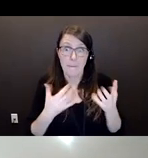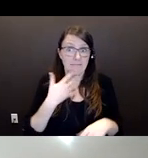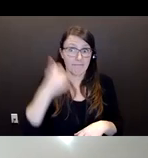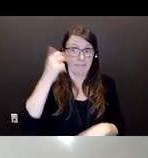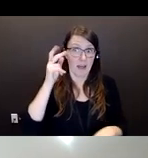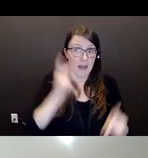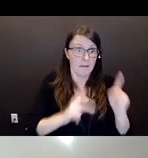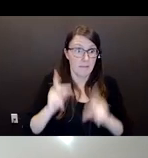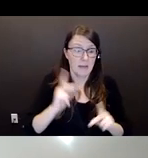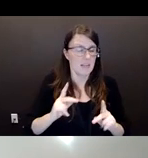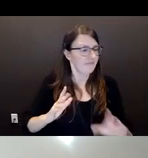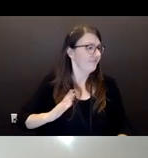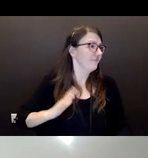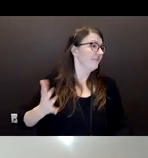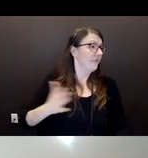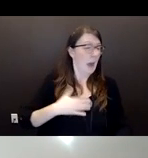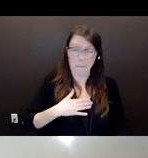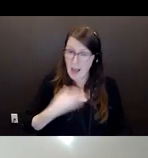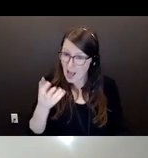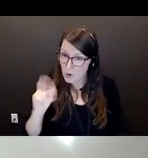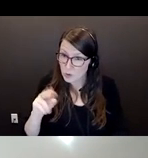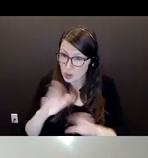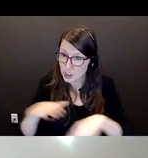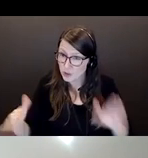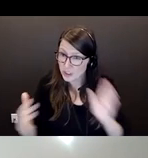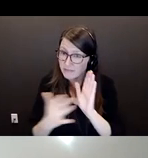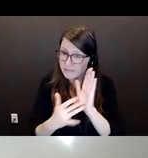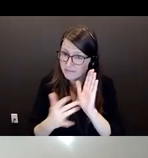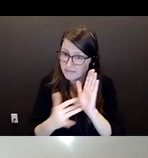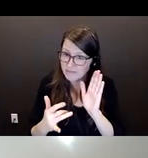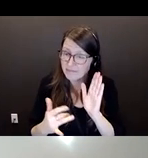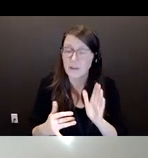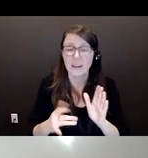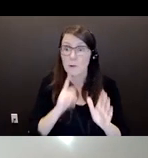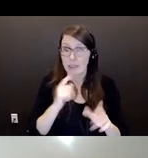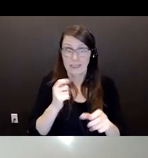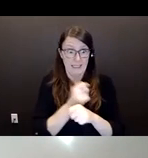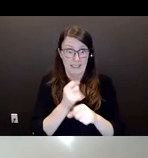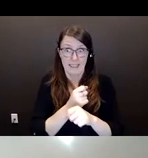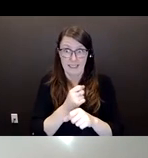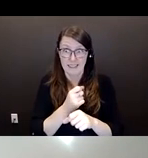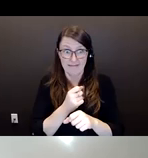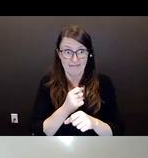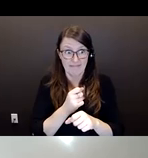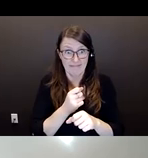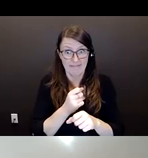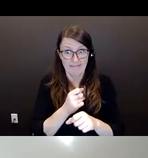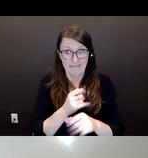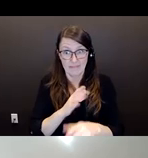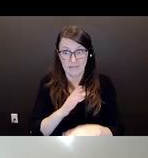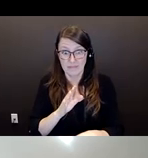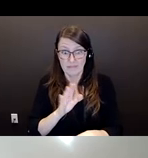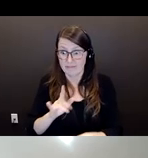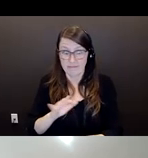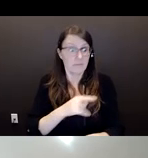statistics out there, if you're wondering, do you have a 24% chance of your son victimizing you